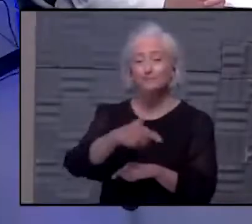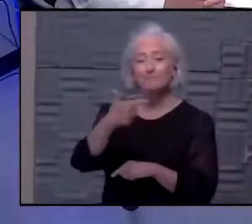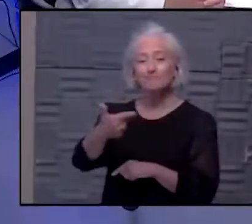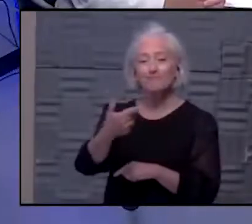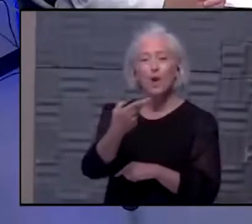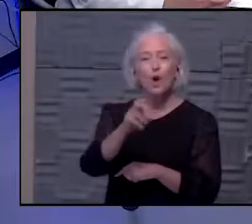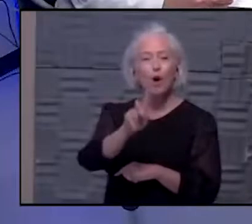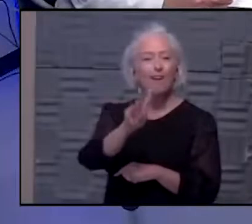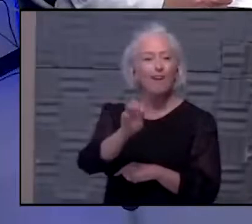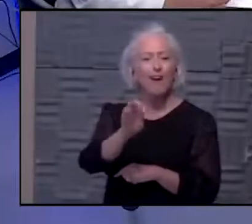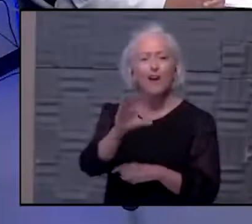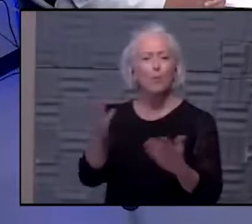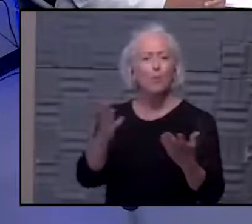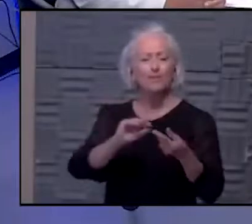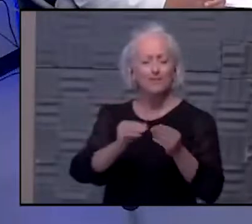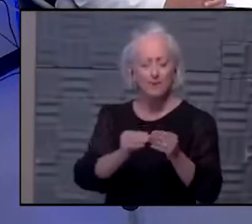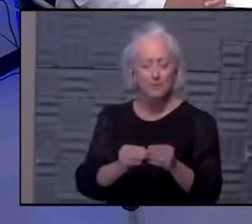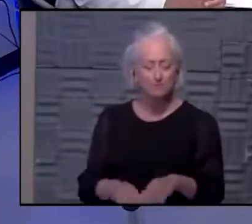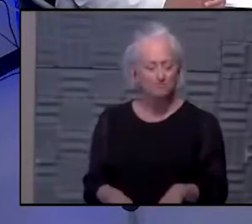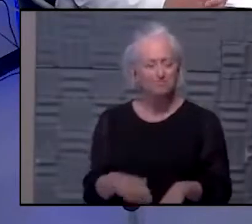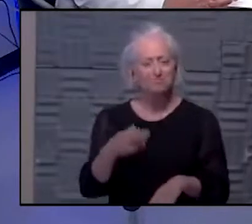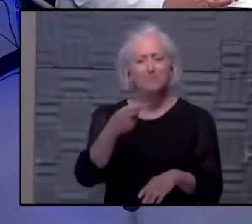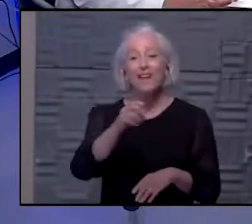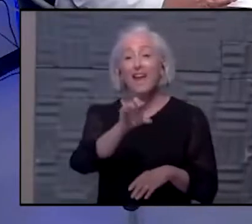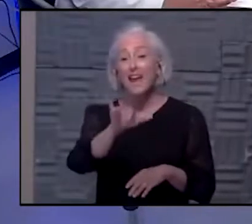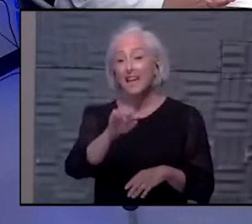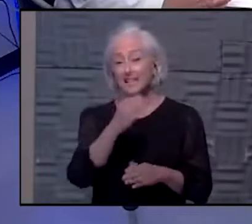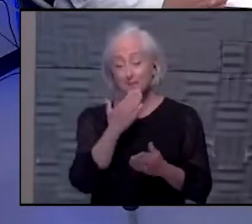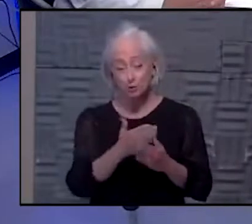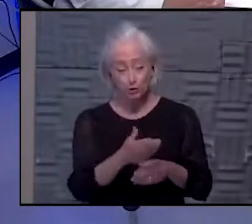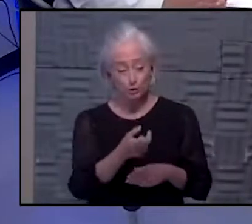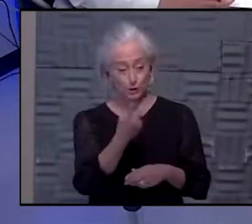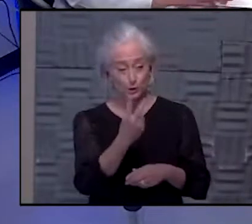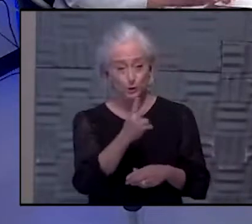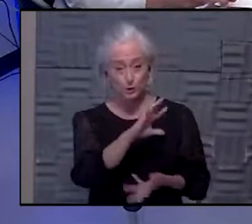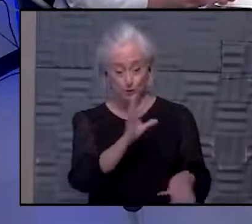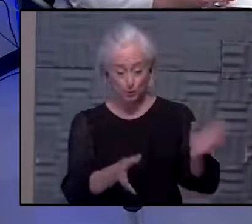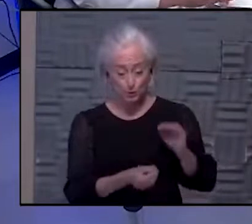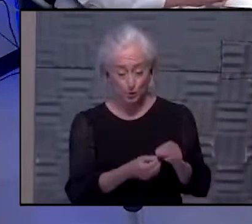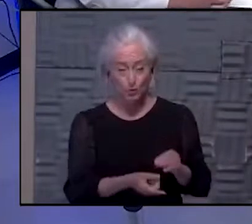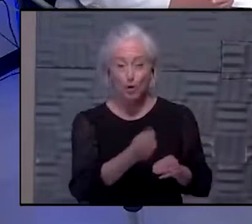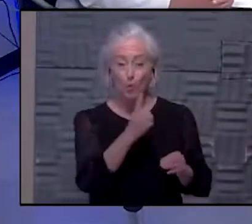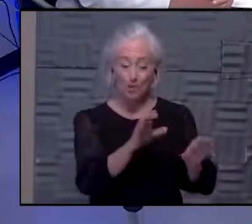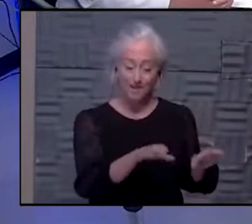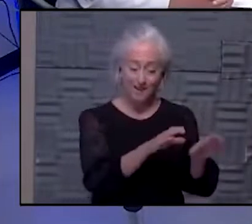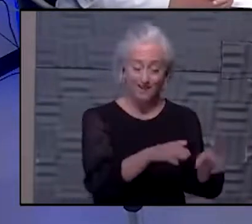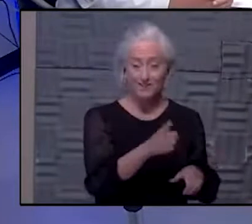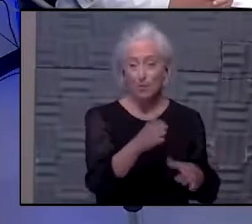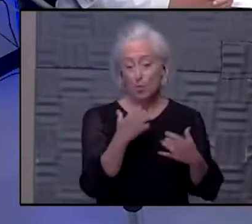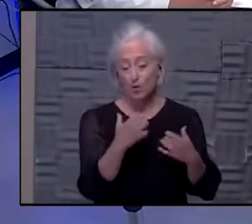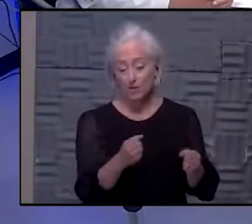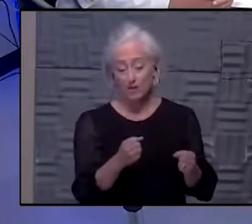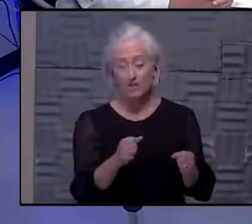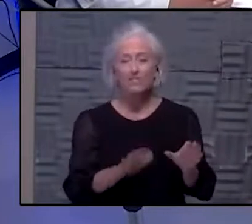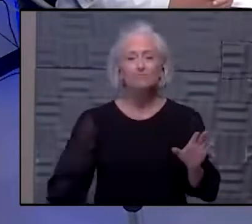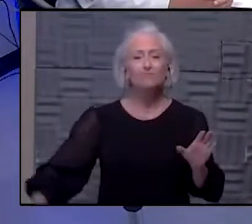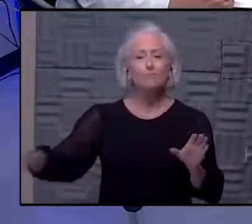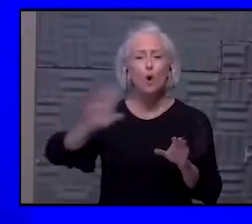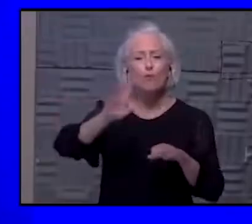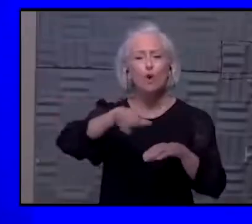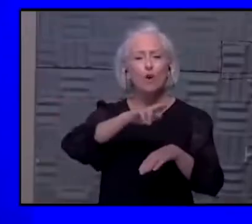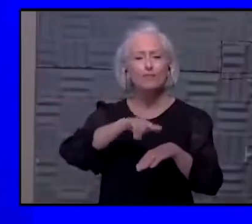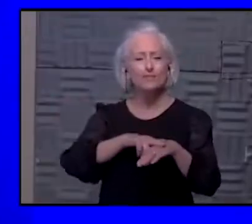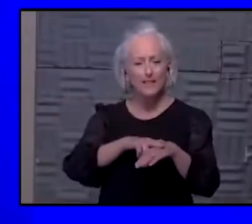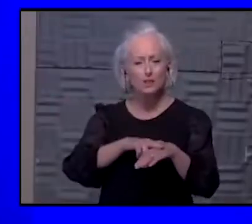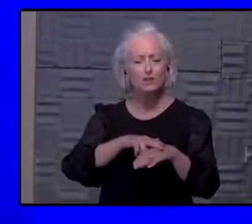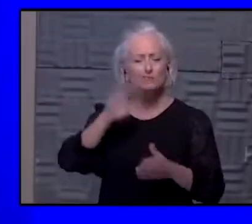what do we got? So Hayes is doing good, two total, one active and one recovery. We know around the nation, overall, the cases are going down. But